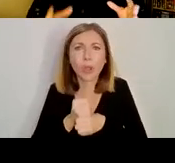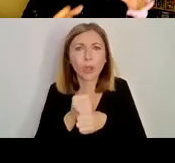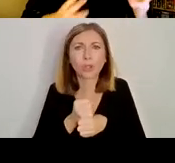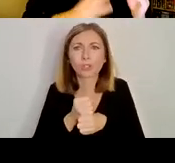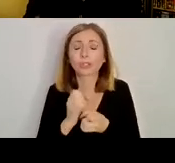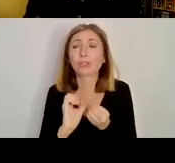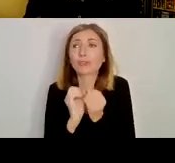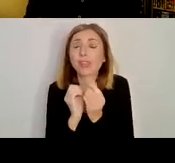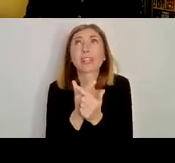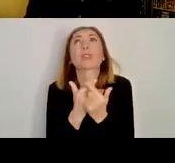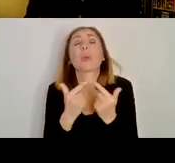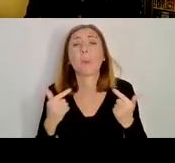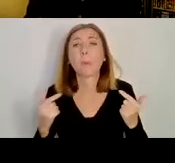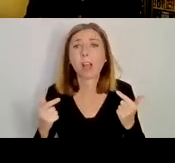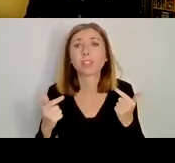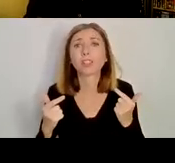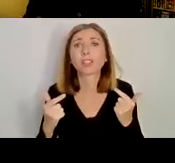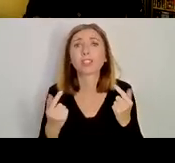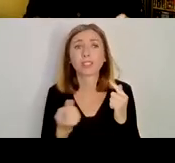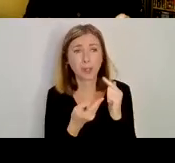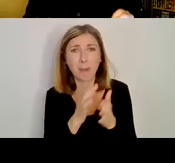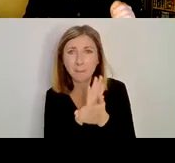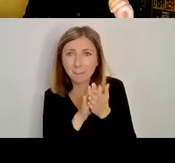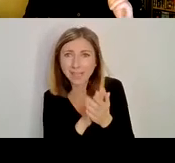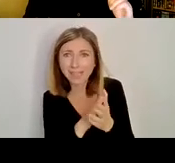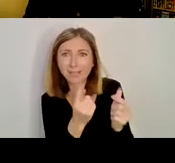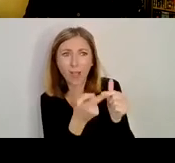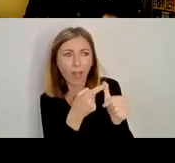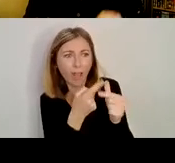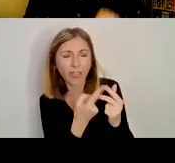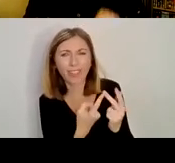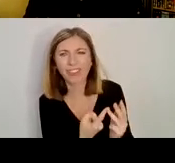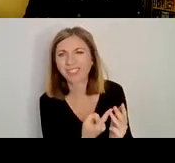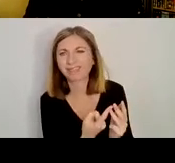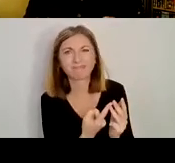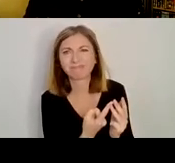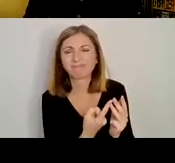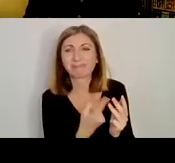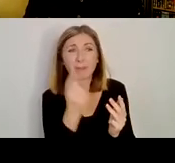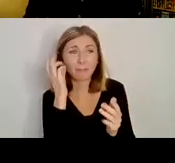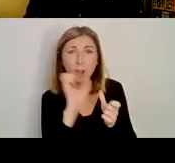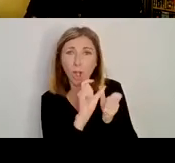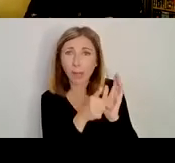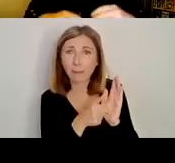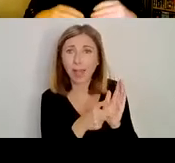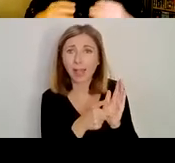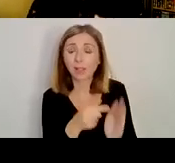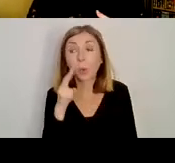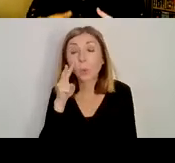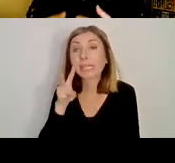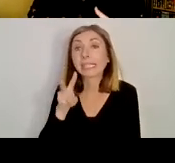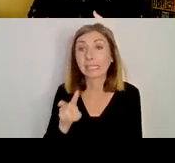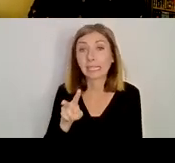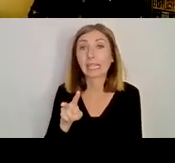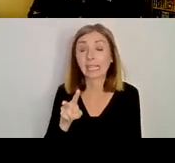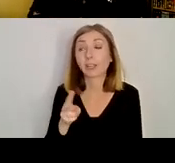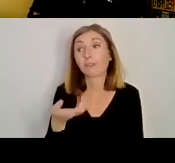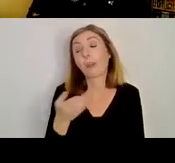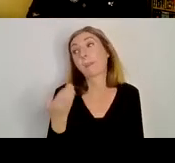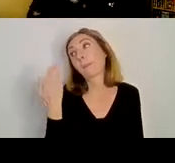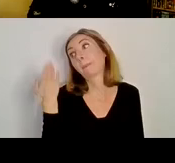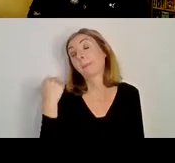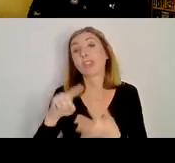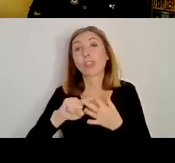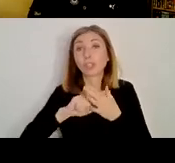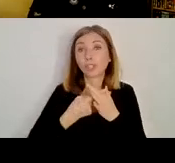that, as I said, everything else is overshadowed. And we can see that process really from the beginning of the seventh